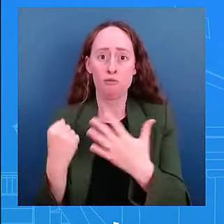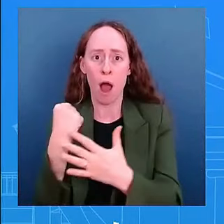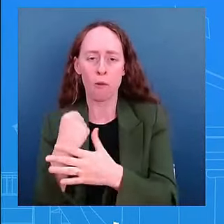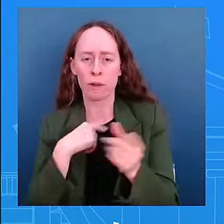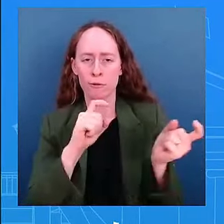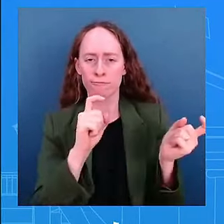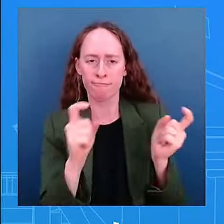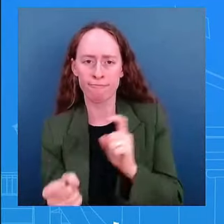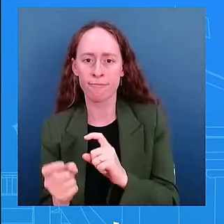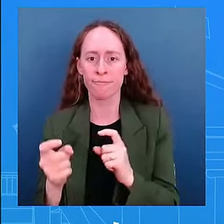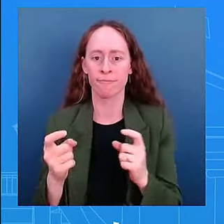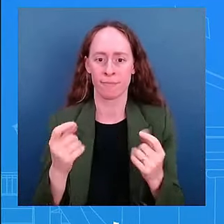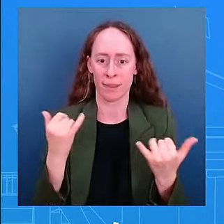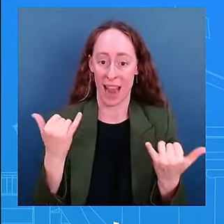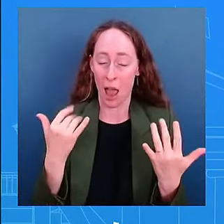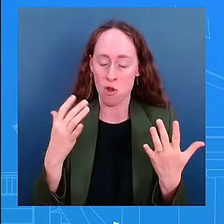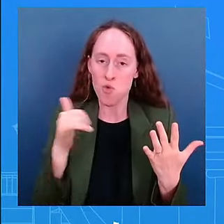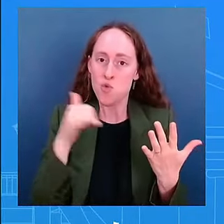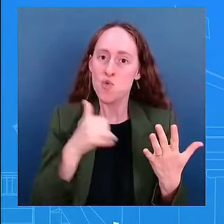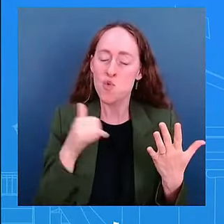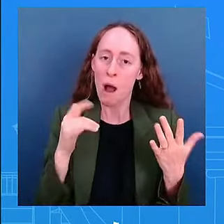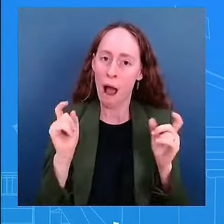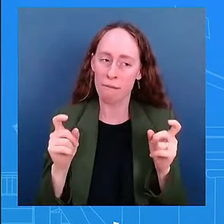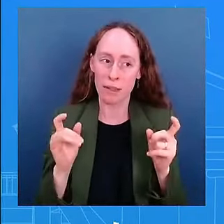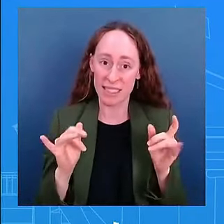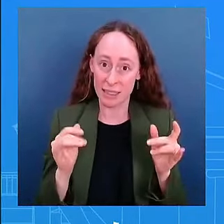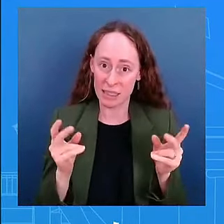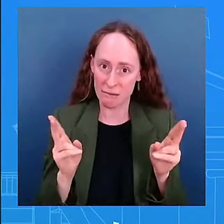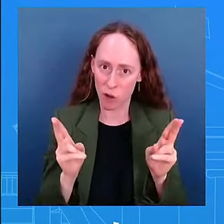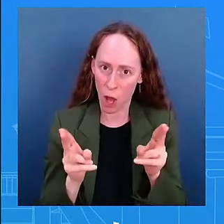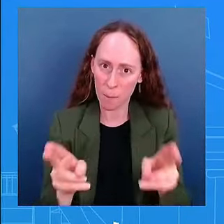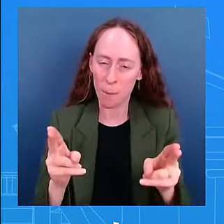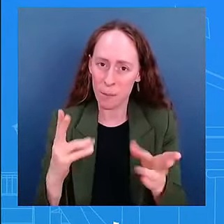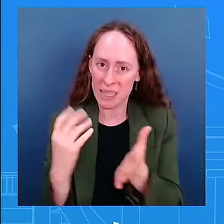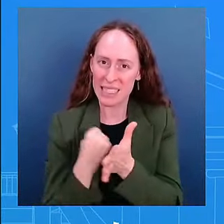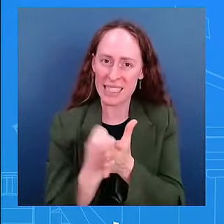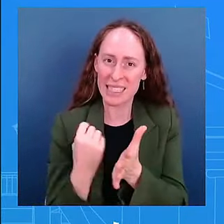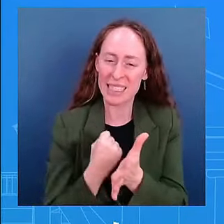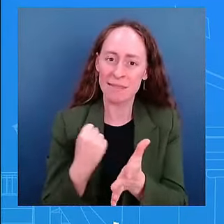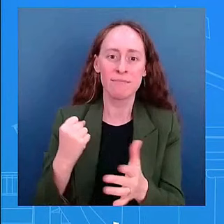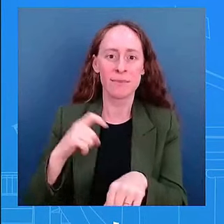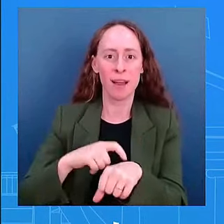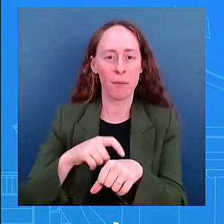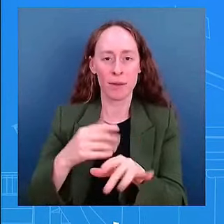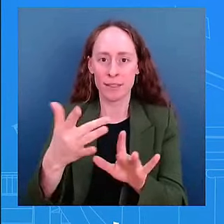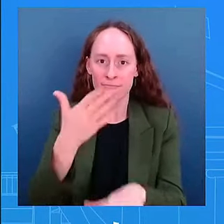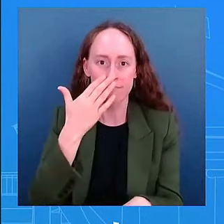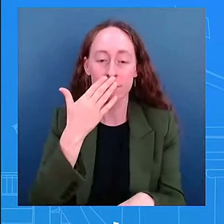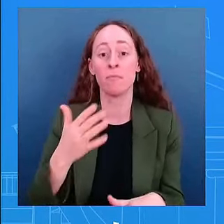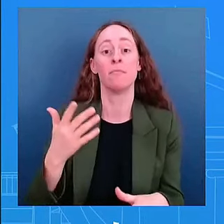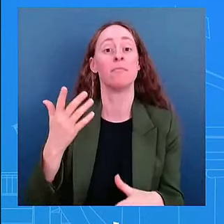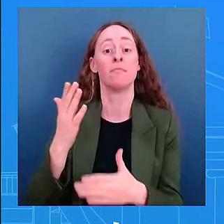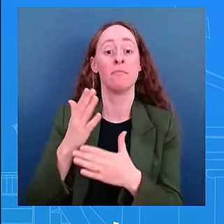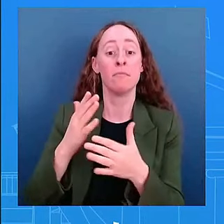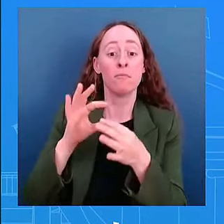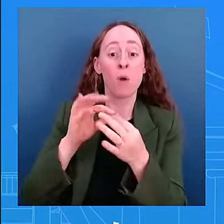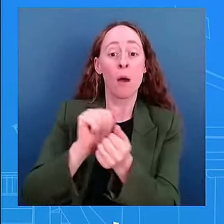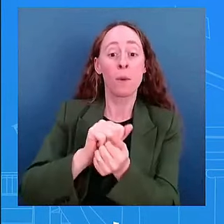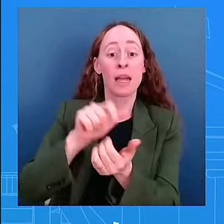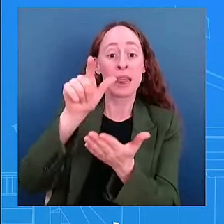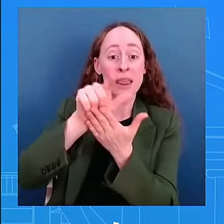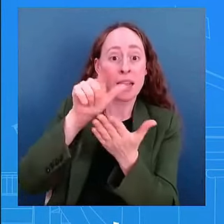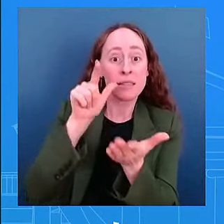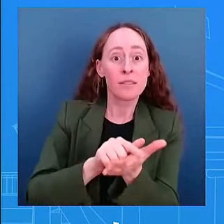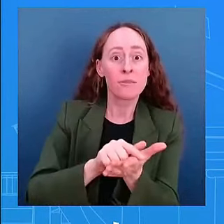would also say you know there's these historic pieces of legislation whether it is um uh whether it's the bipartisan